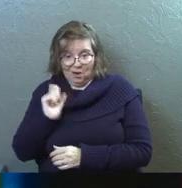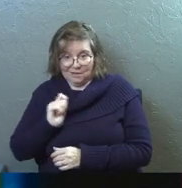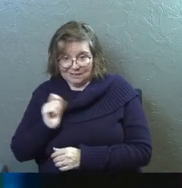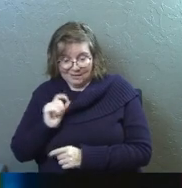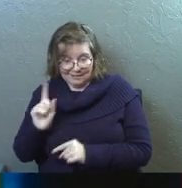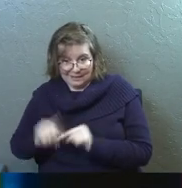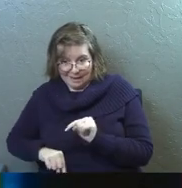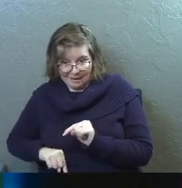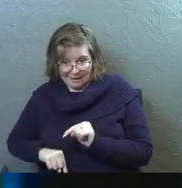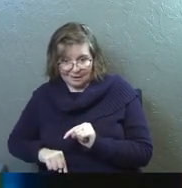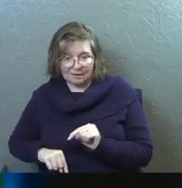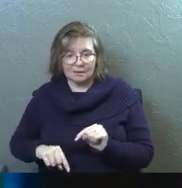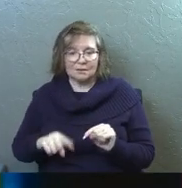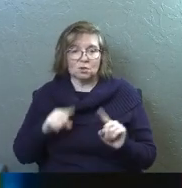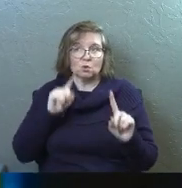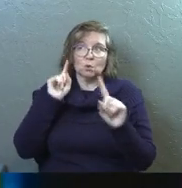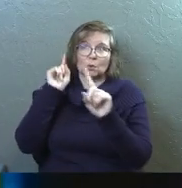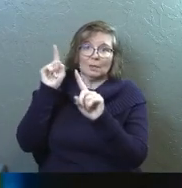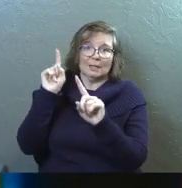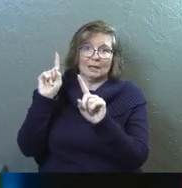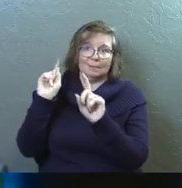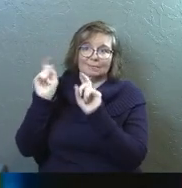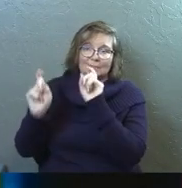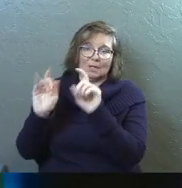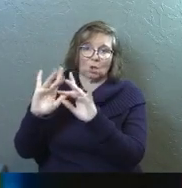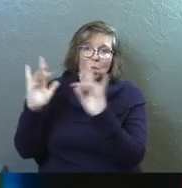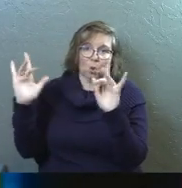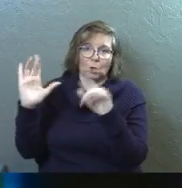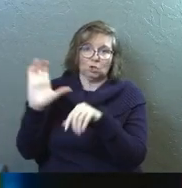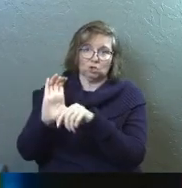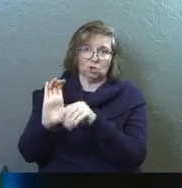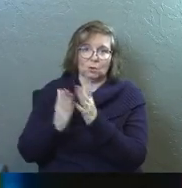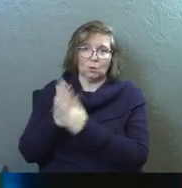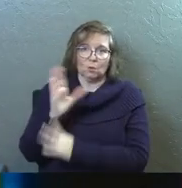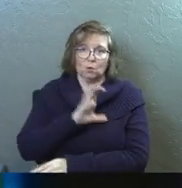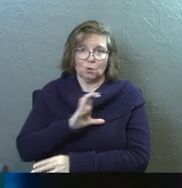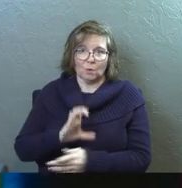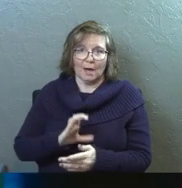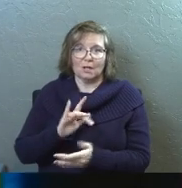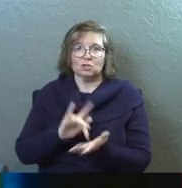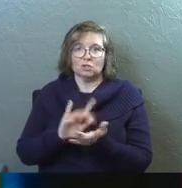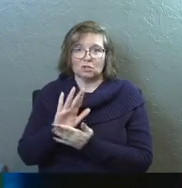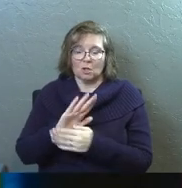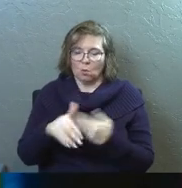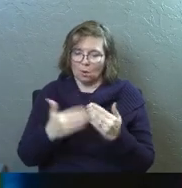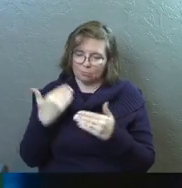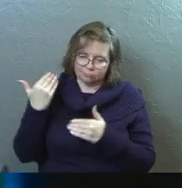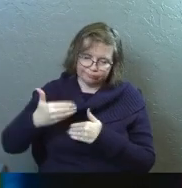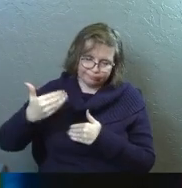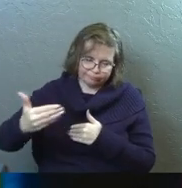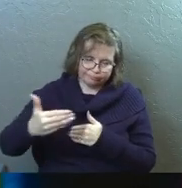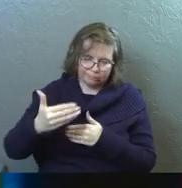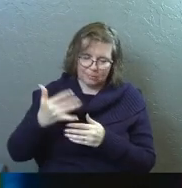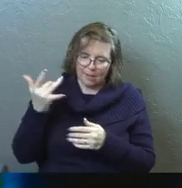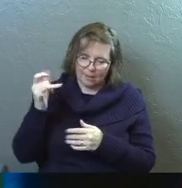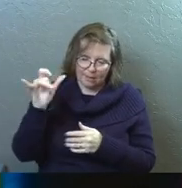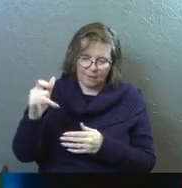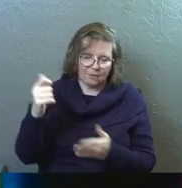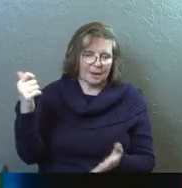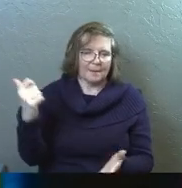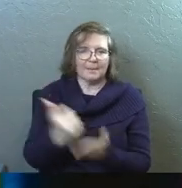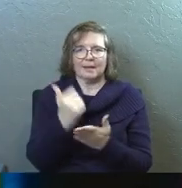power at work within us, to him be glory in the church and in Christ Jesus throughout all generations forever and ever. Amen.